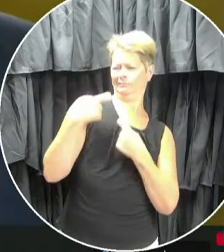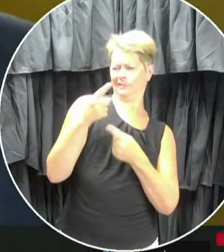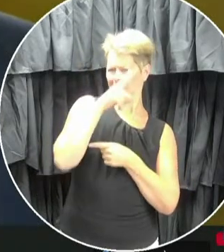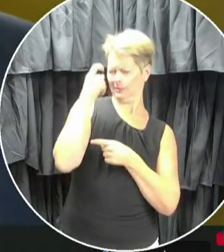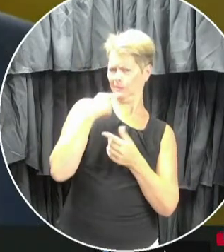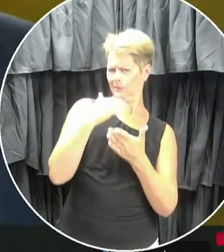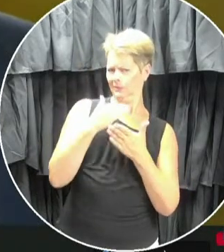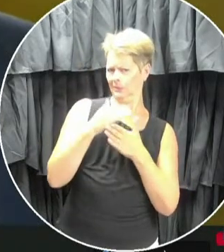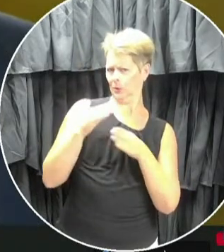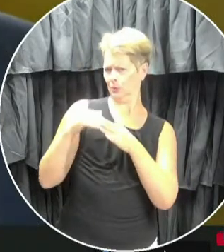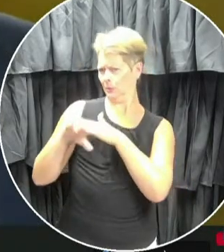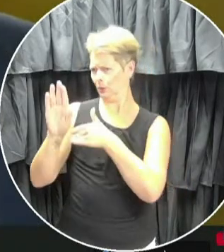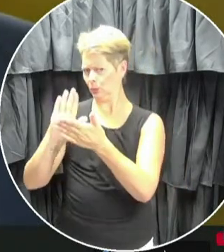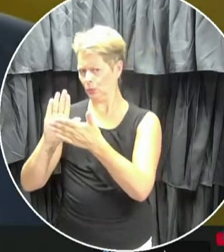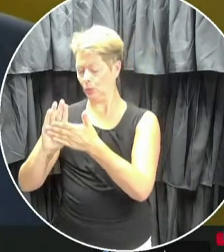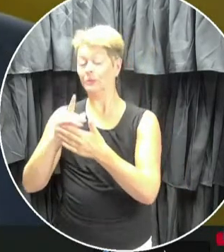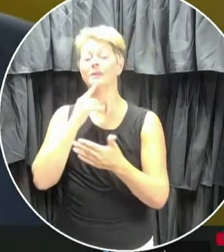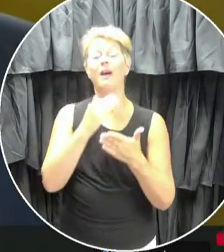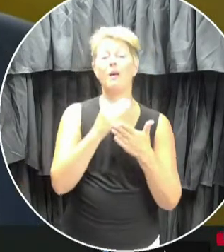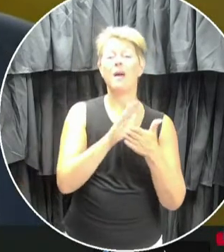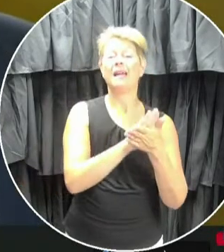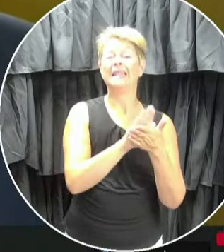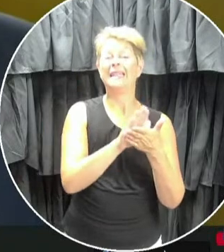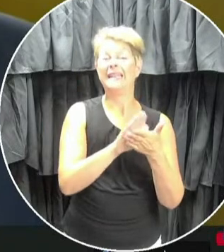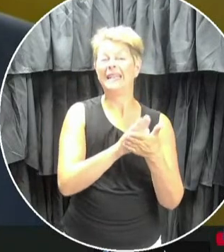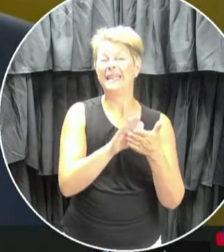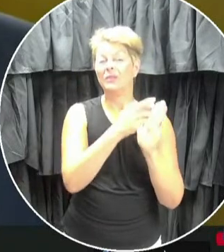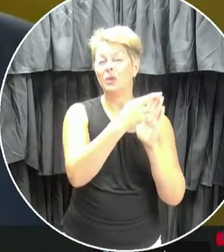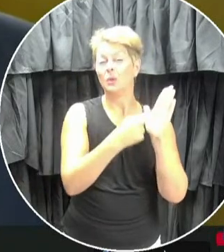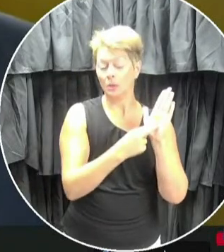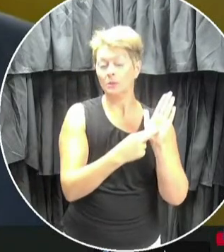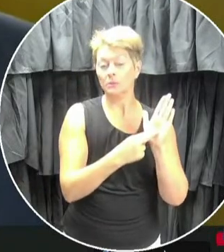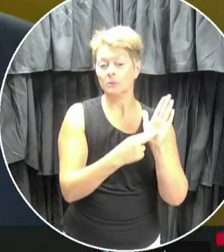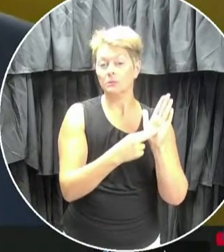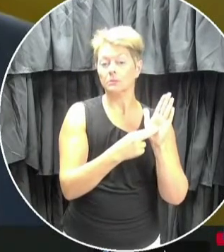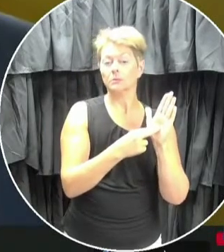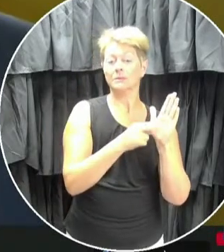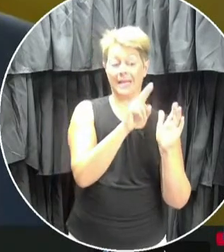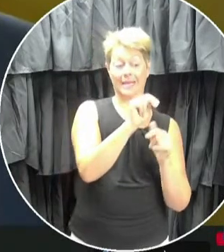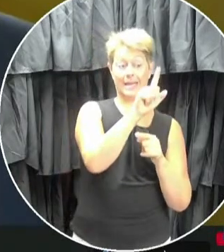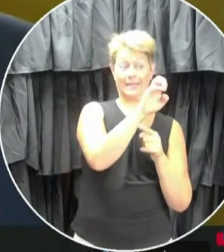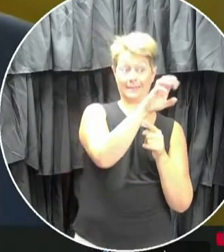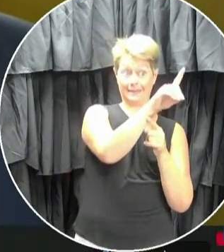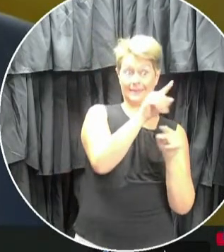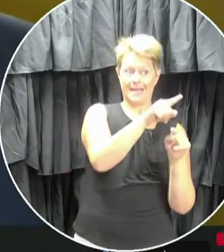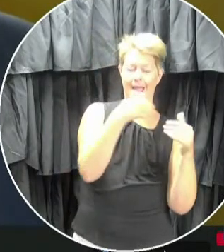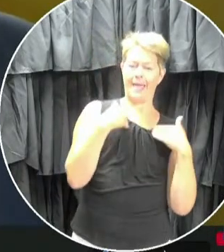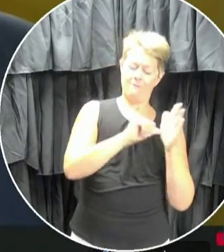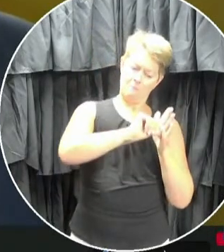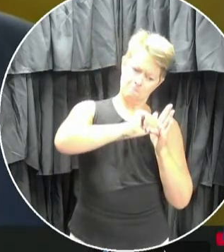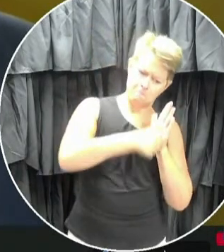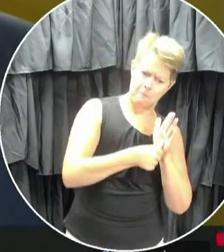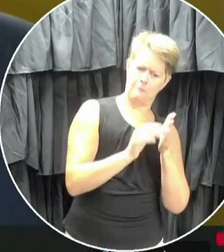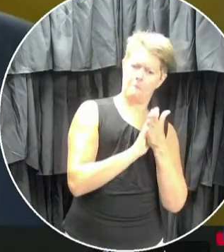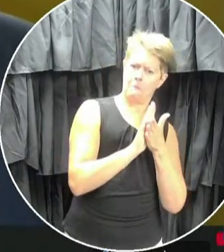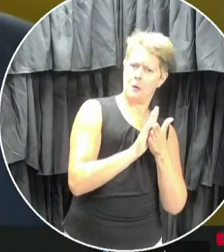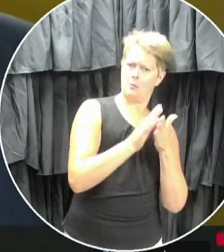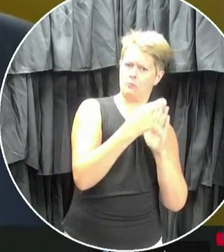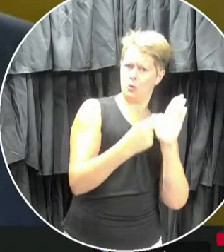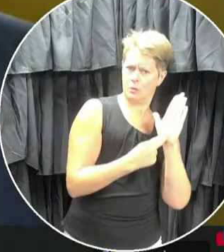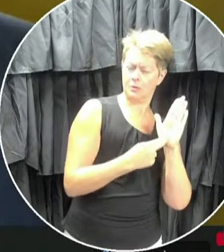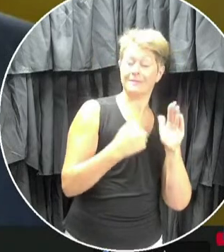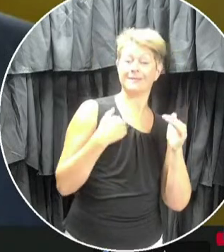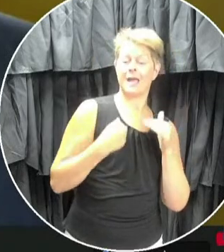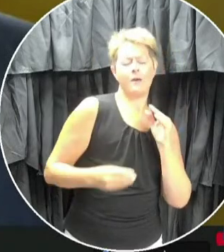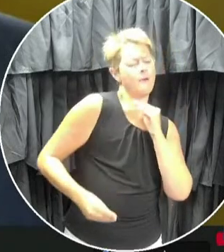First, we heard a lot about cleaning protocols. The district plan includes a section on enhanced cleaning protocols. We have hired additional